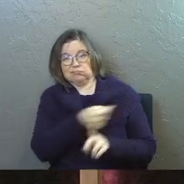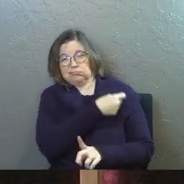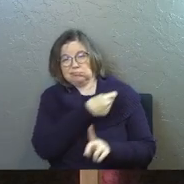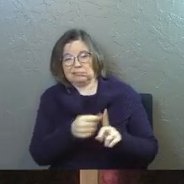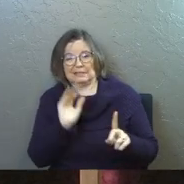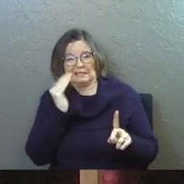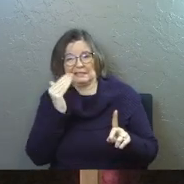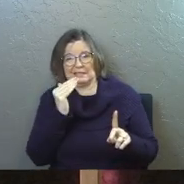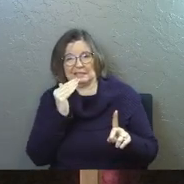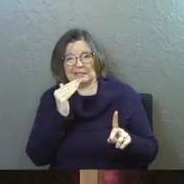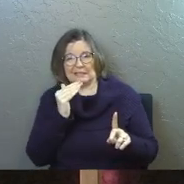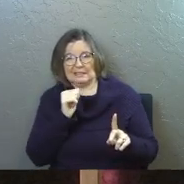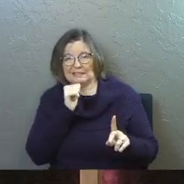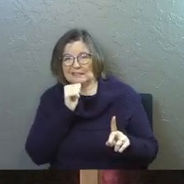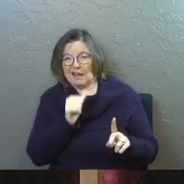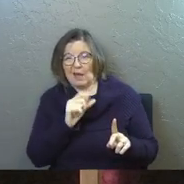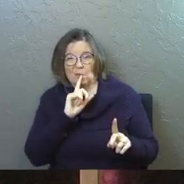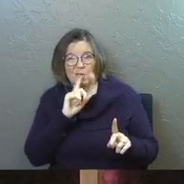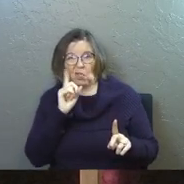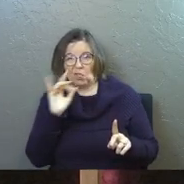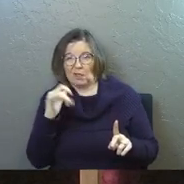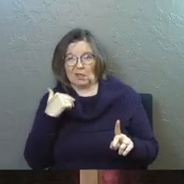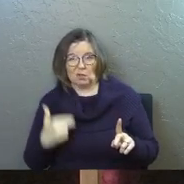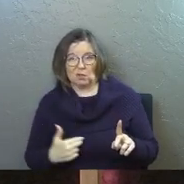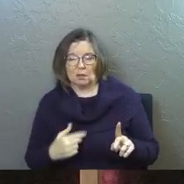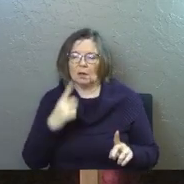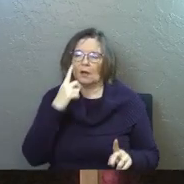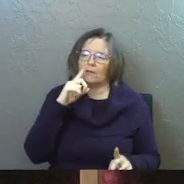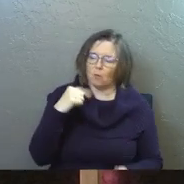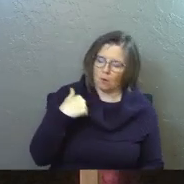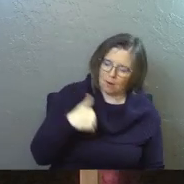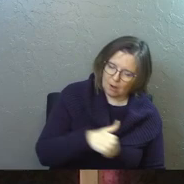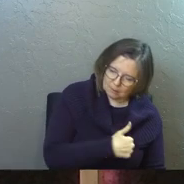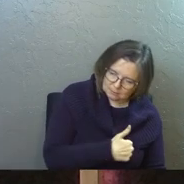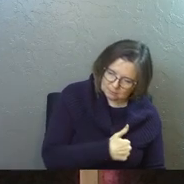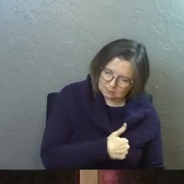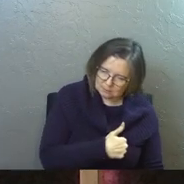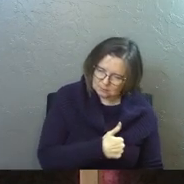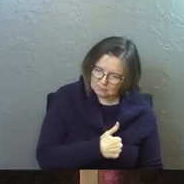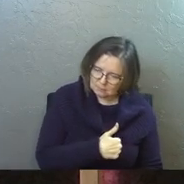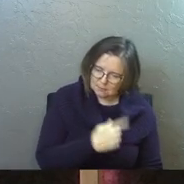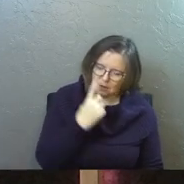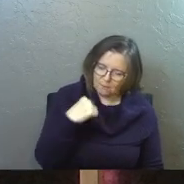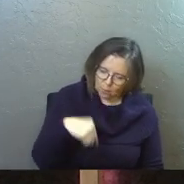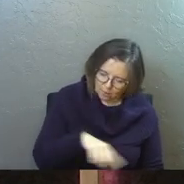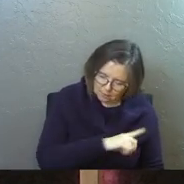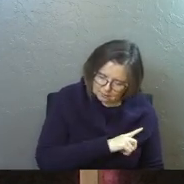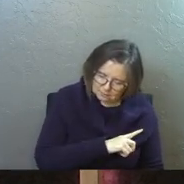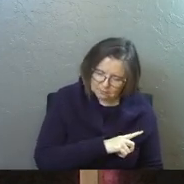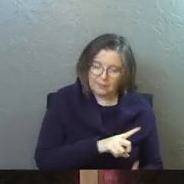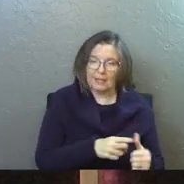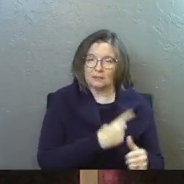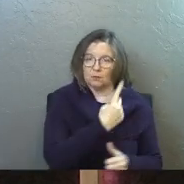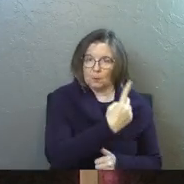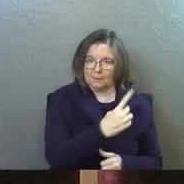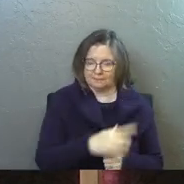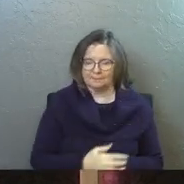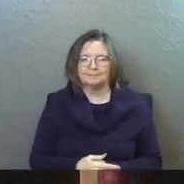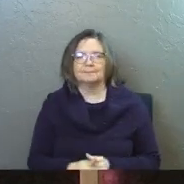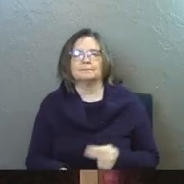He seemed hardly human. You would say for us, for us. That's the first one.